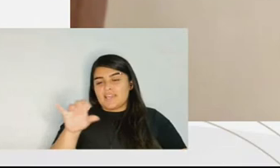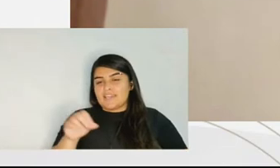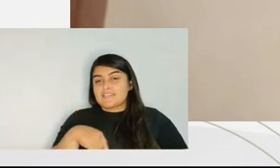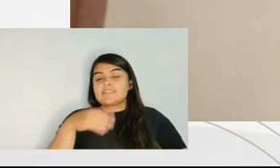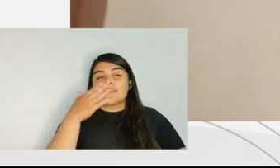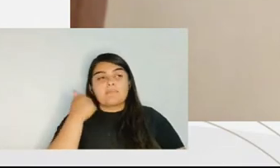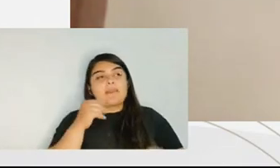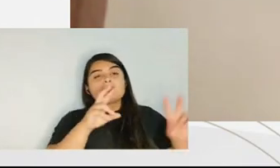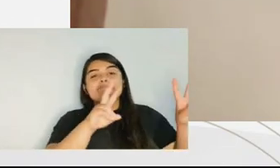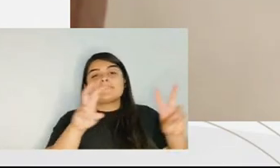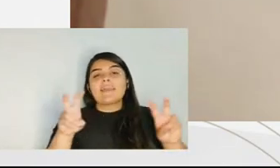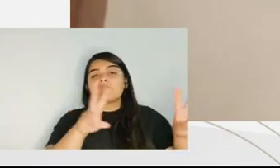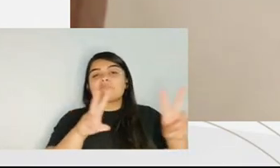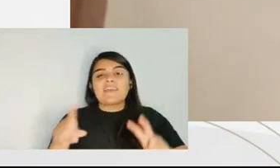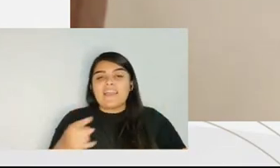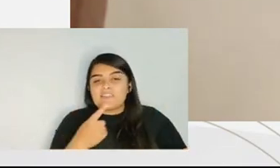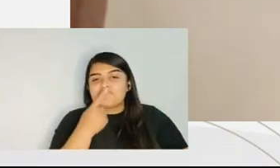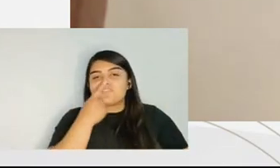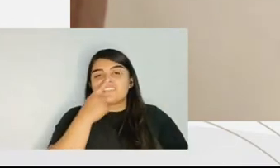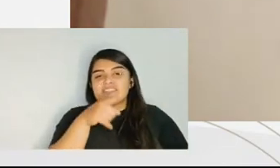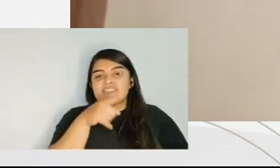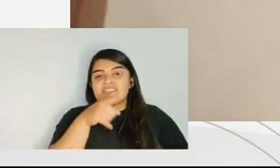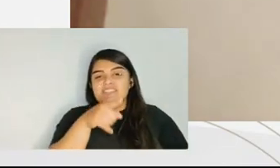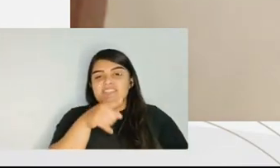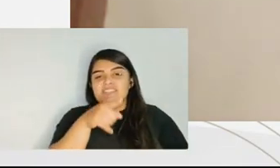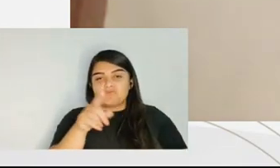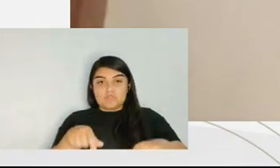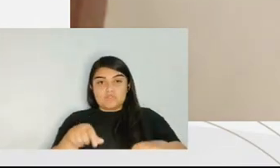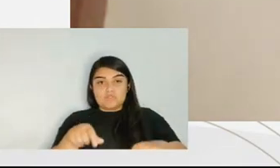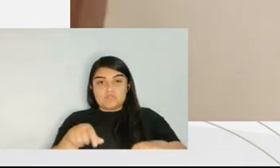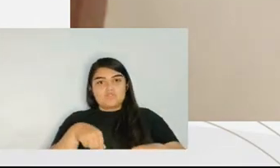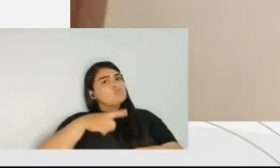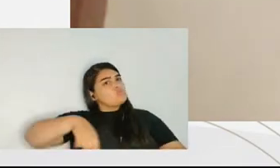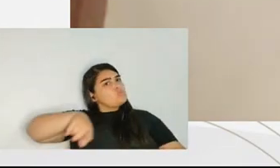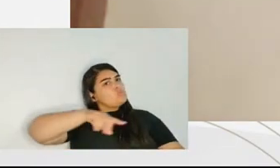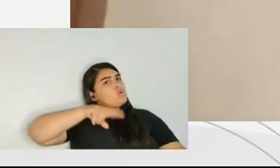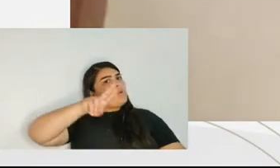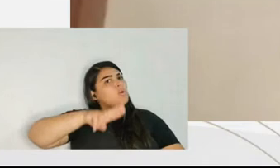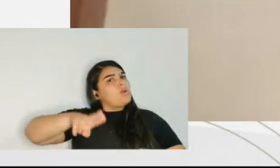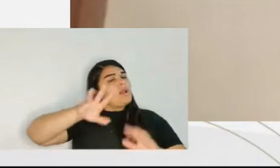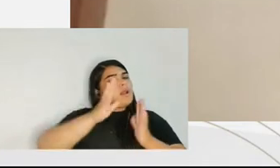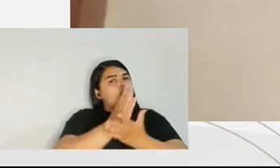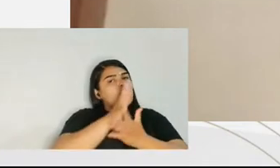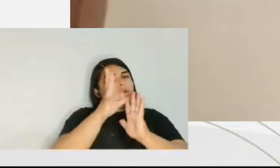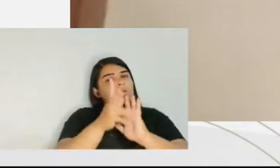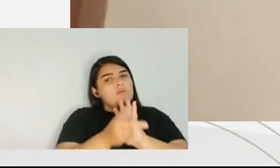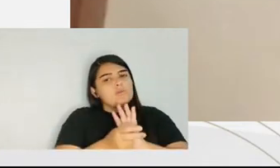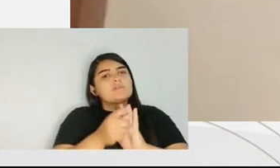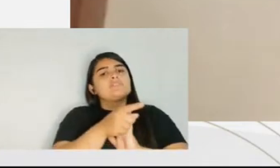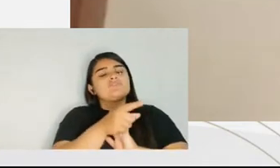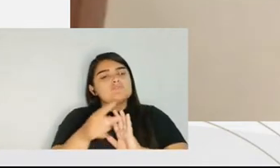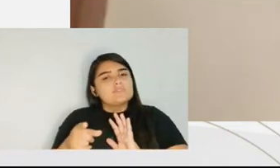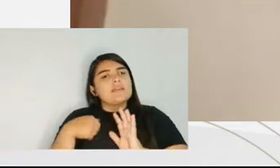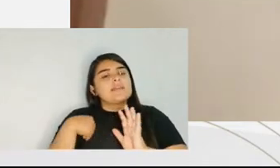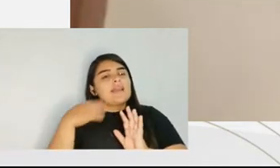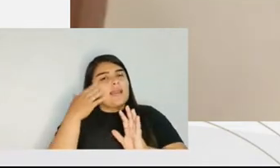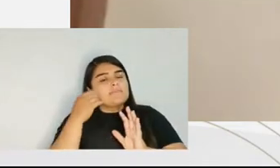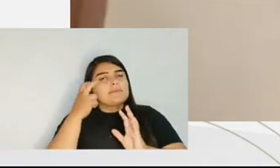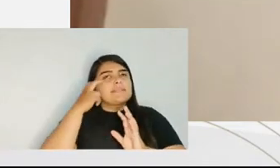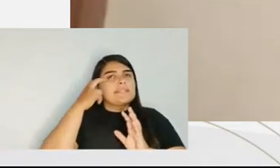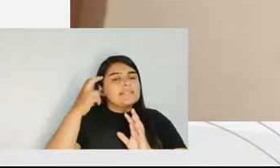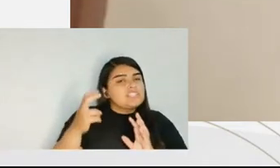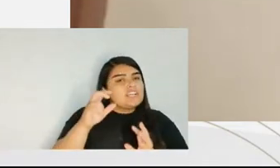I know Rogerio and Saway like this theme as well, which is the possibility to use algorithms,